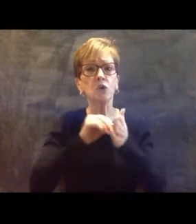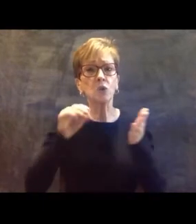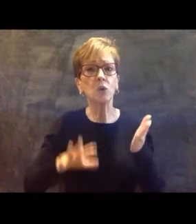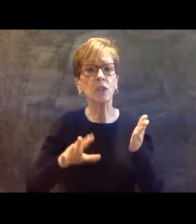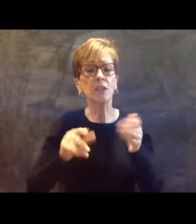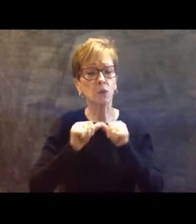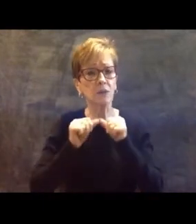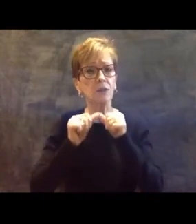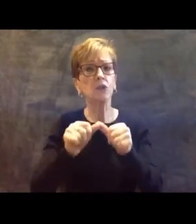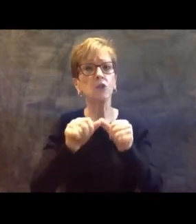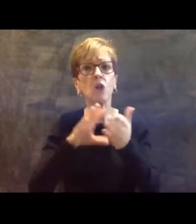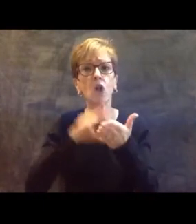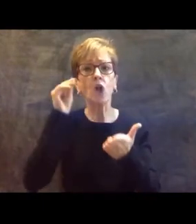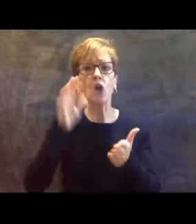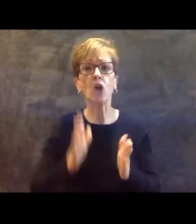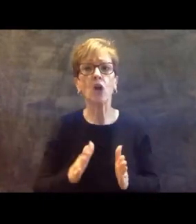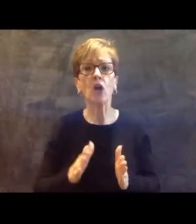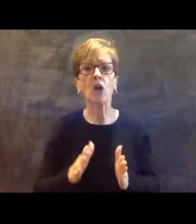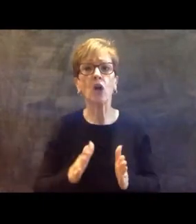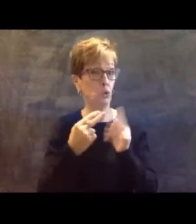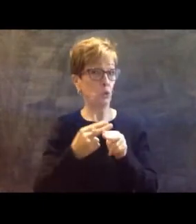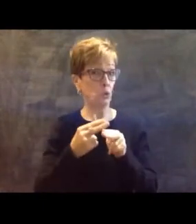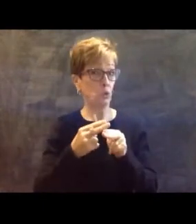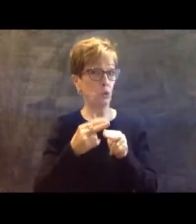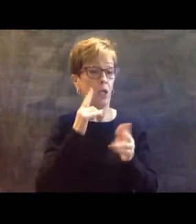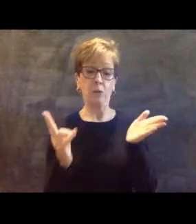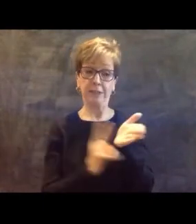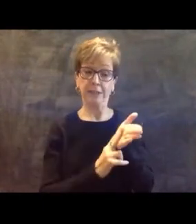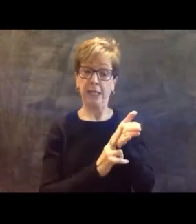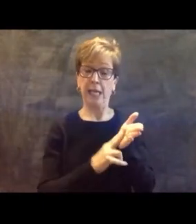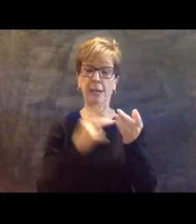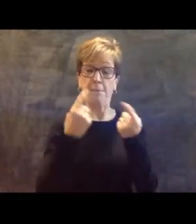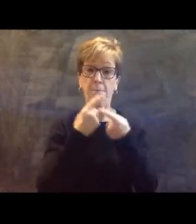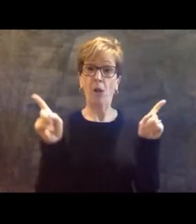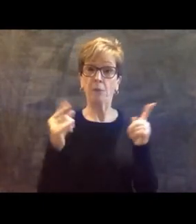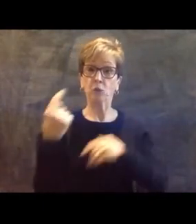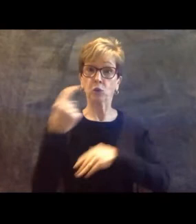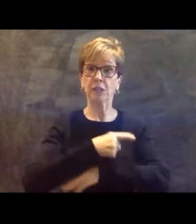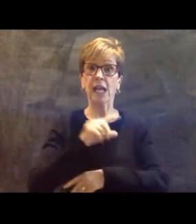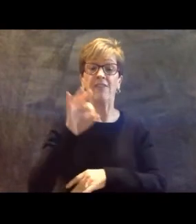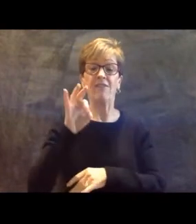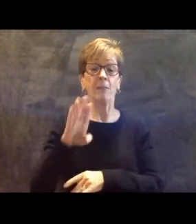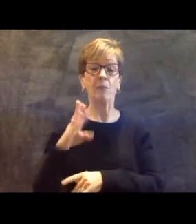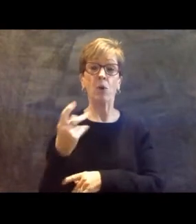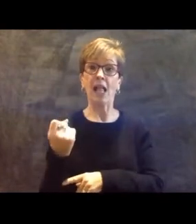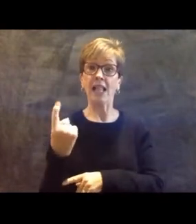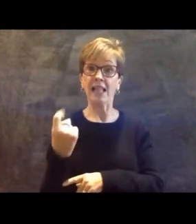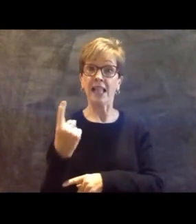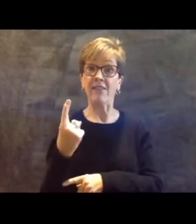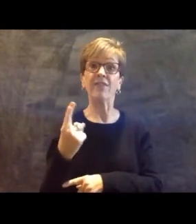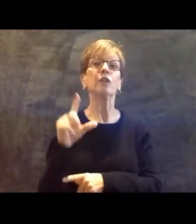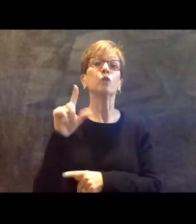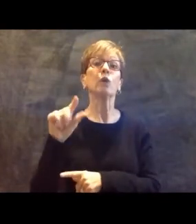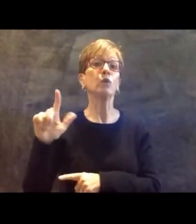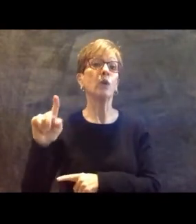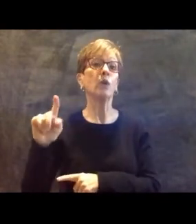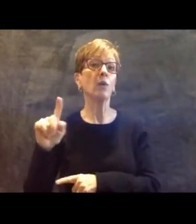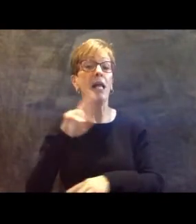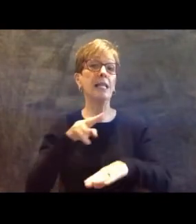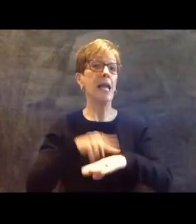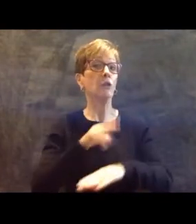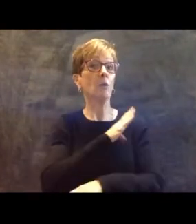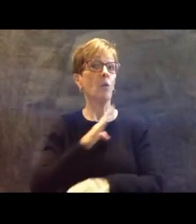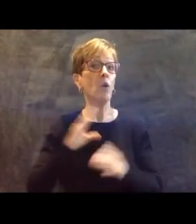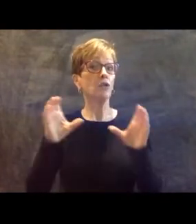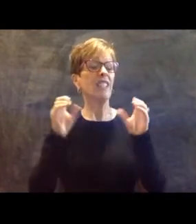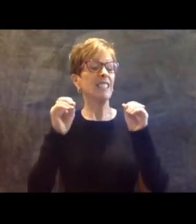moment, I'm going to be signing a proclamation naming today, February 11, 2021, as National Board Certified Teacher Day. So say, take that